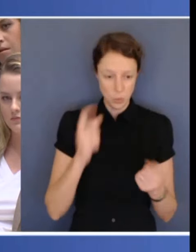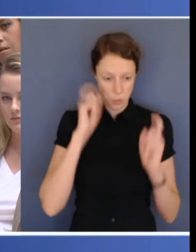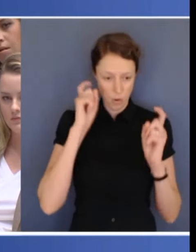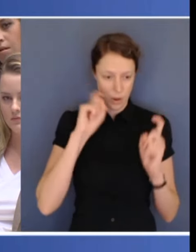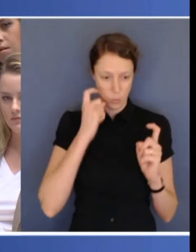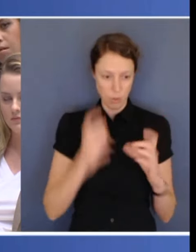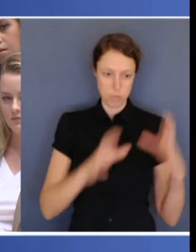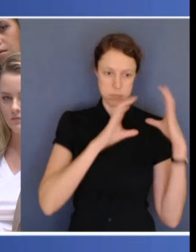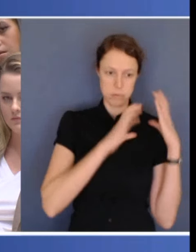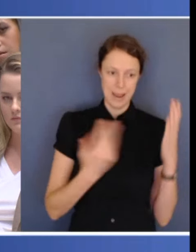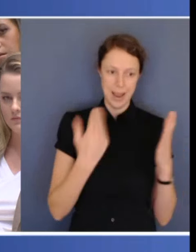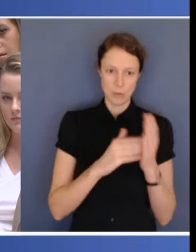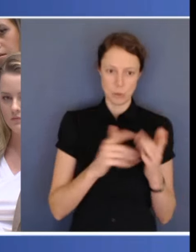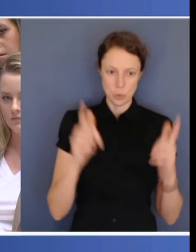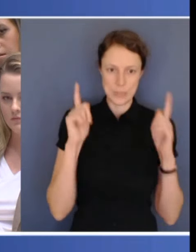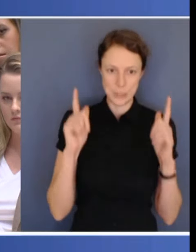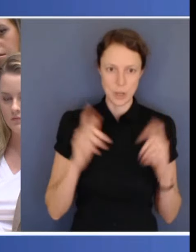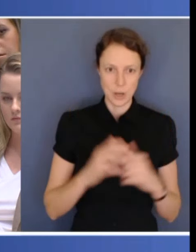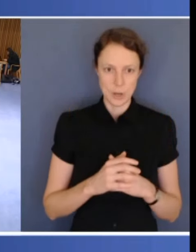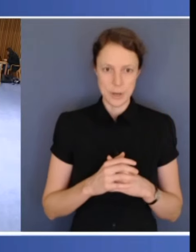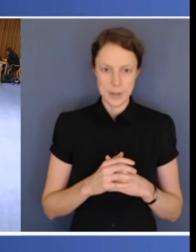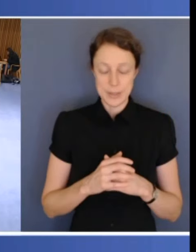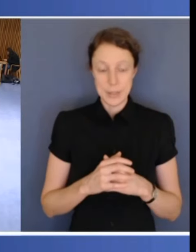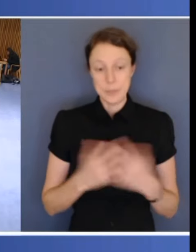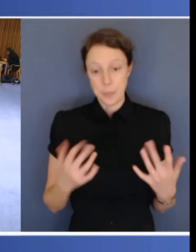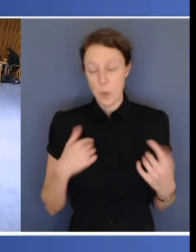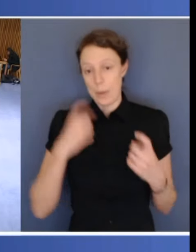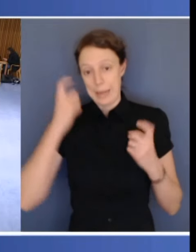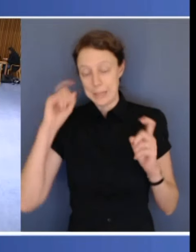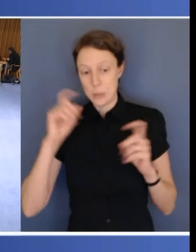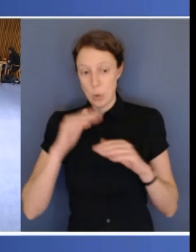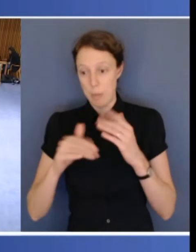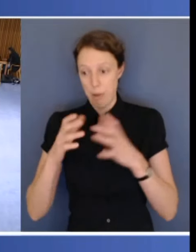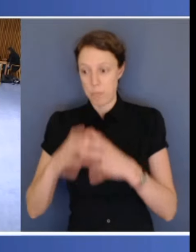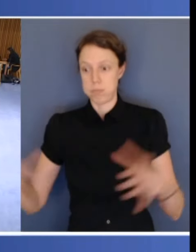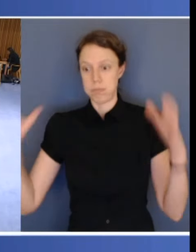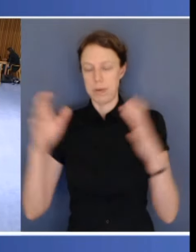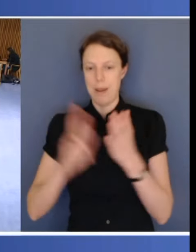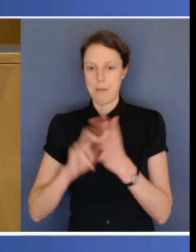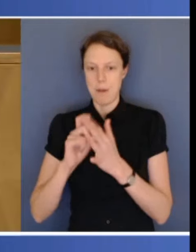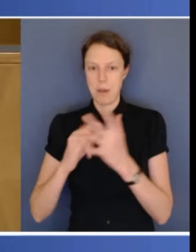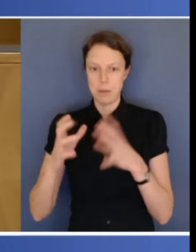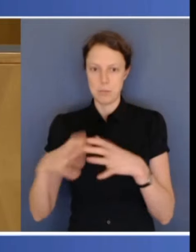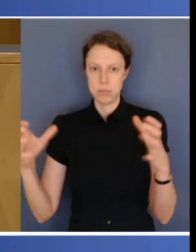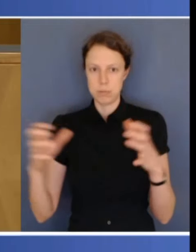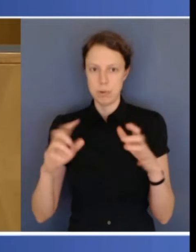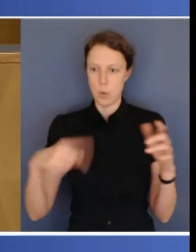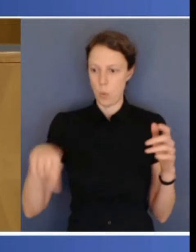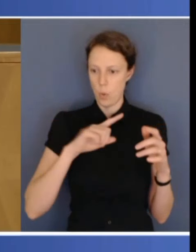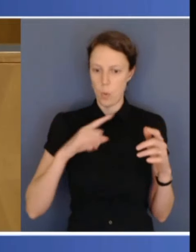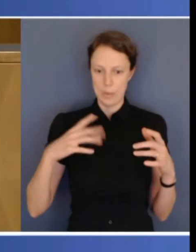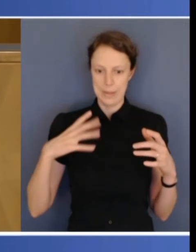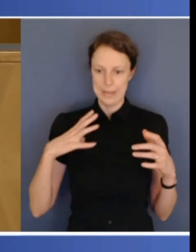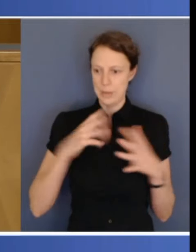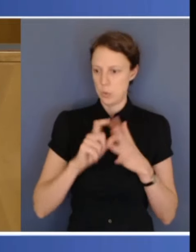concerned about the growth of the NDIS and there's a recognition from First Ministers today that we all have to do something about it. Now the hard work begins.